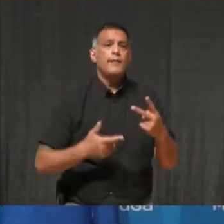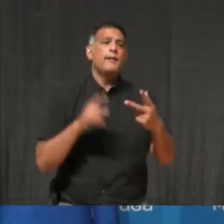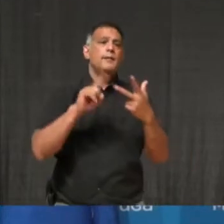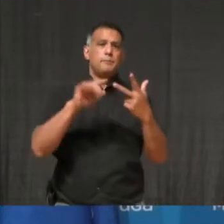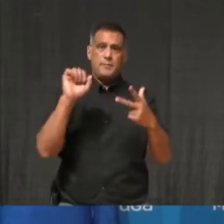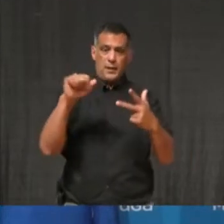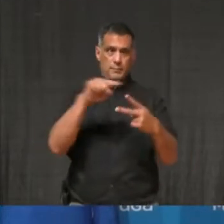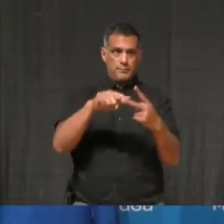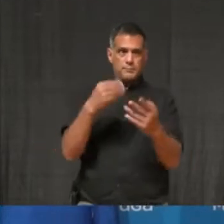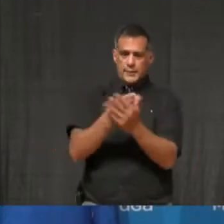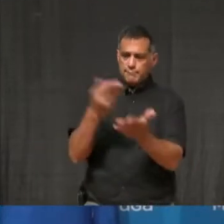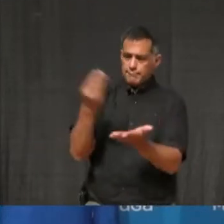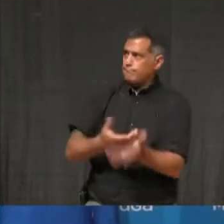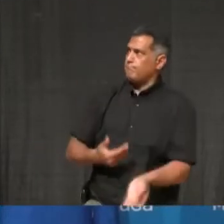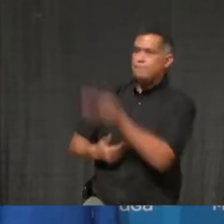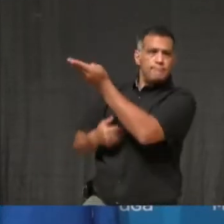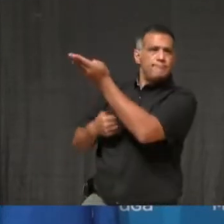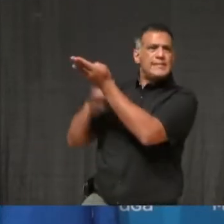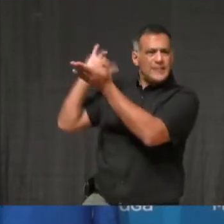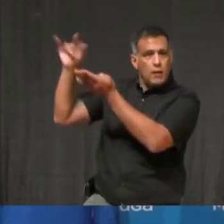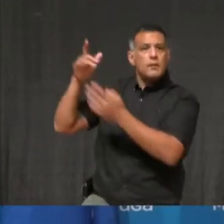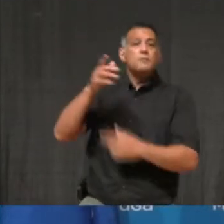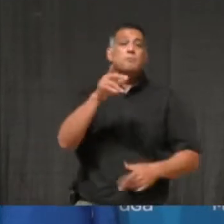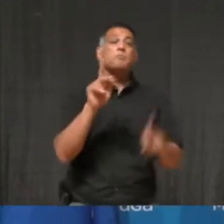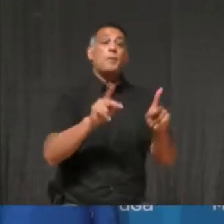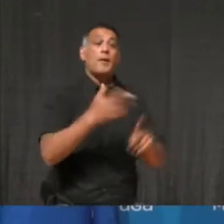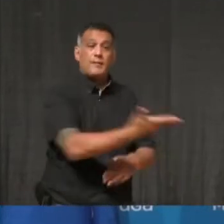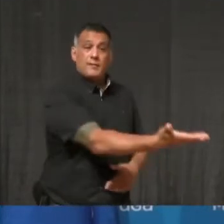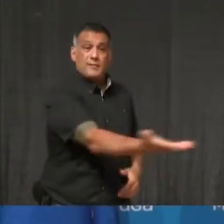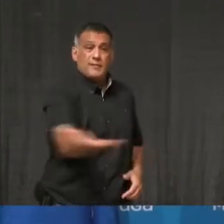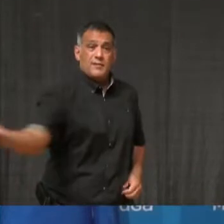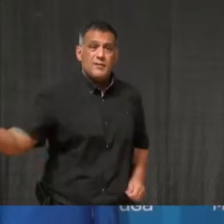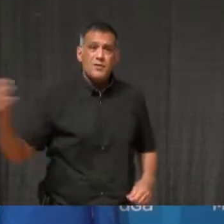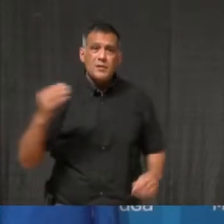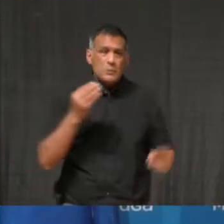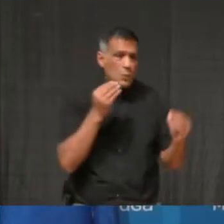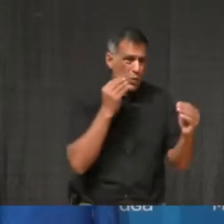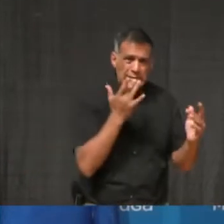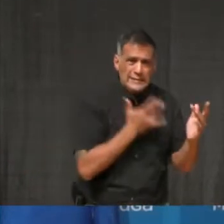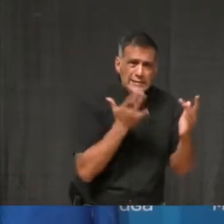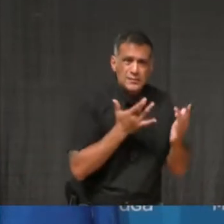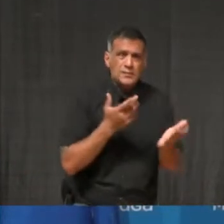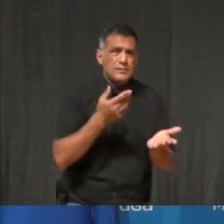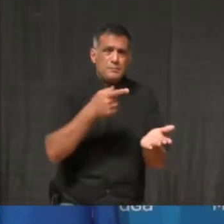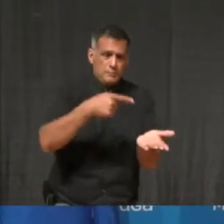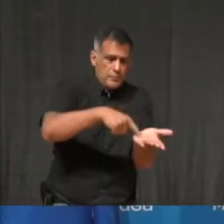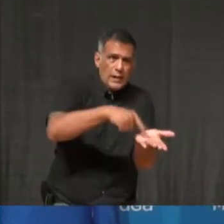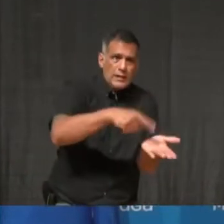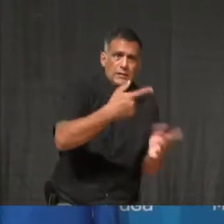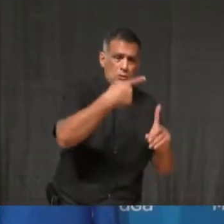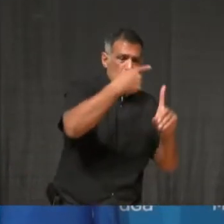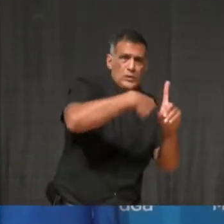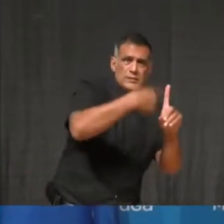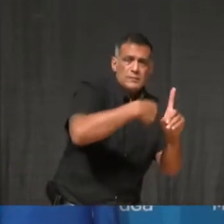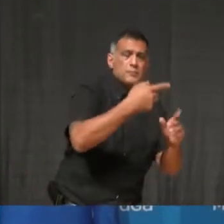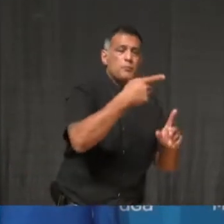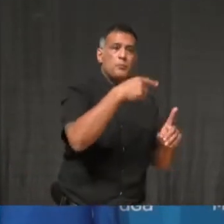expenses like mortgages and rent payments. They too have families and homes and personal bills to pay.